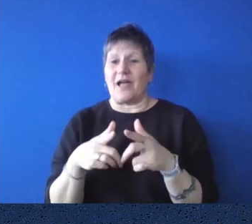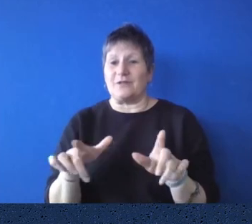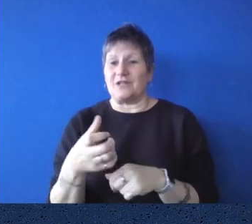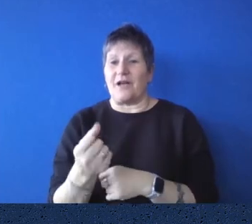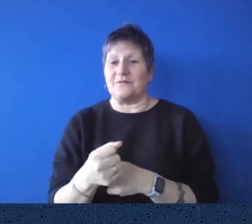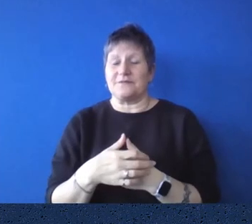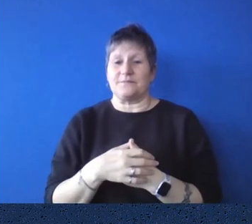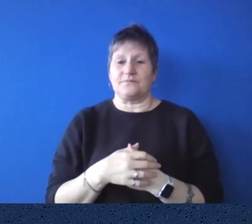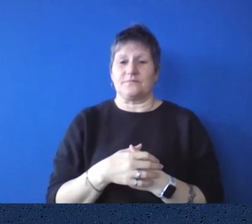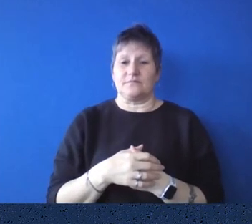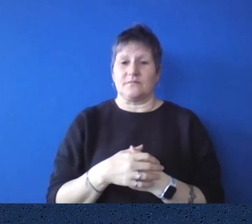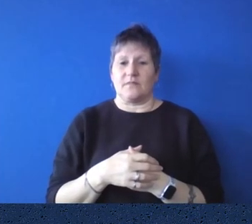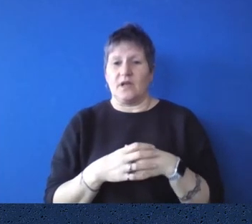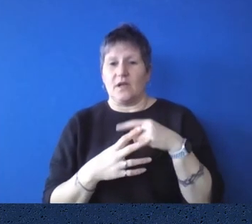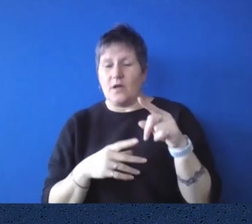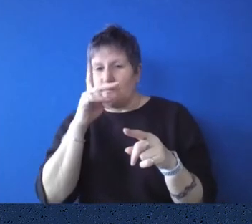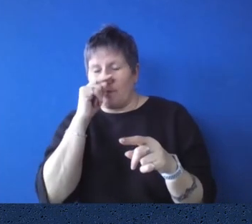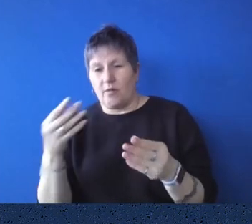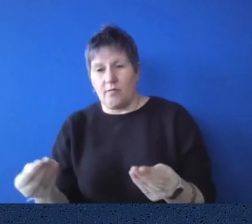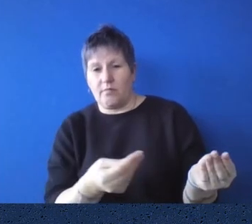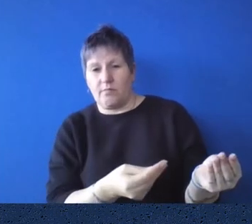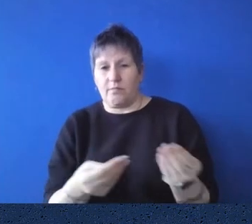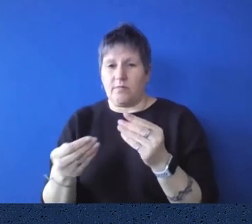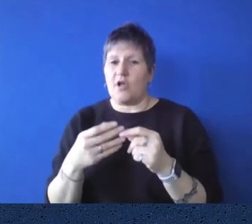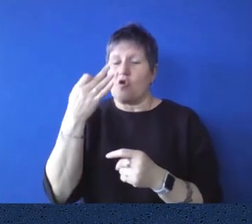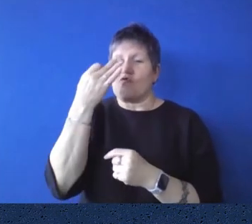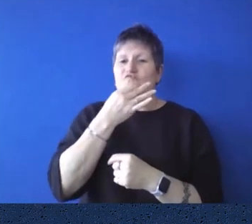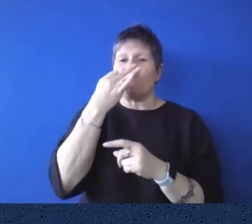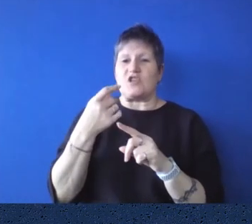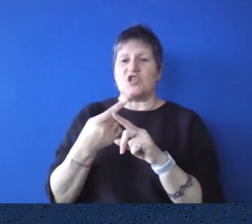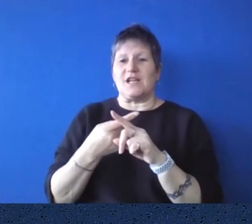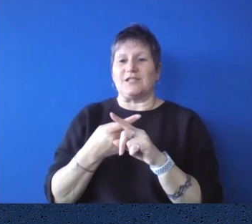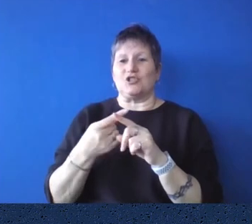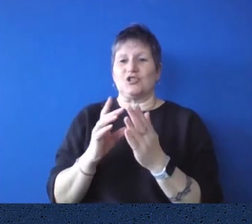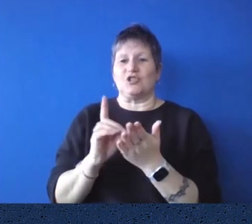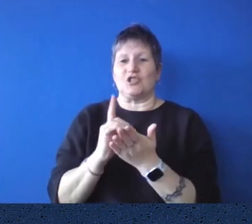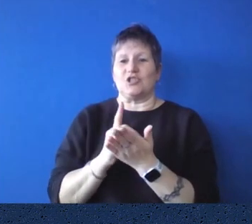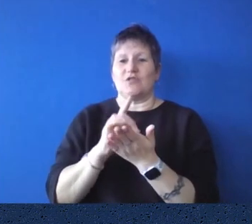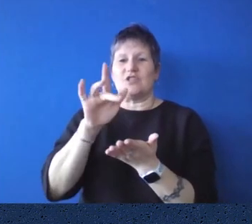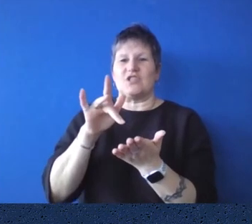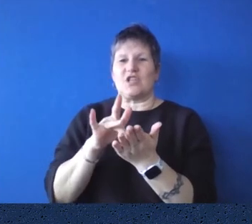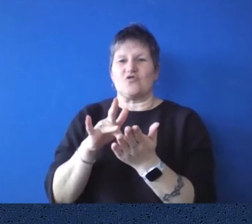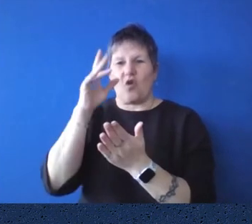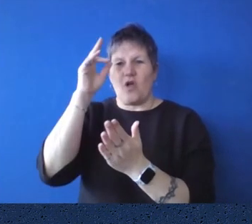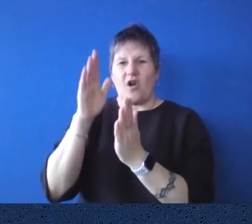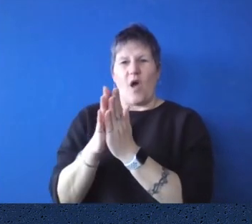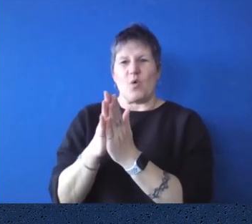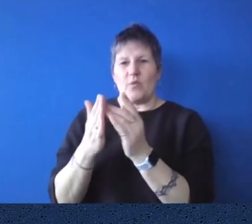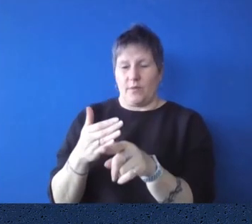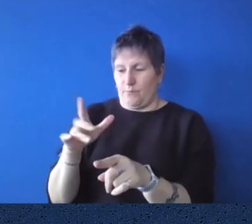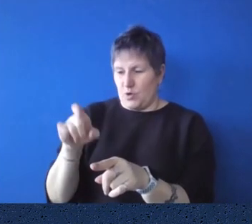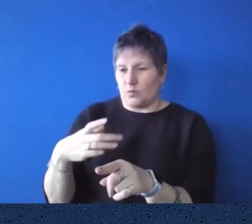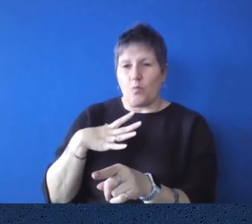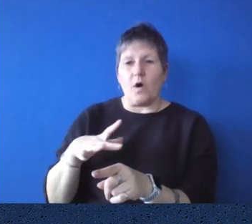get a, do they get a workout? There's a French English dictionary just on the, in the central library at the moment that someone wanted. So, um, look,